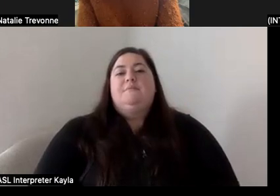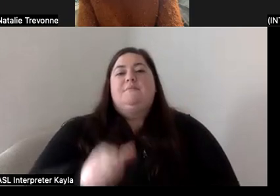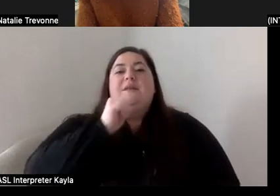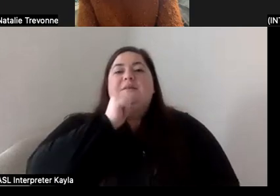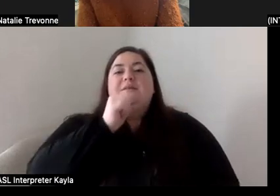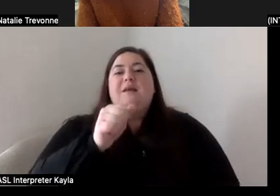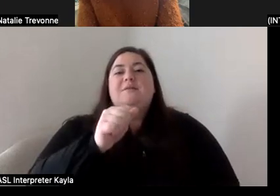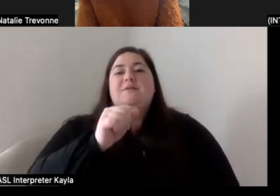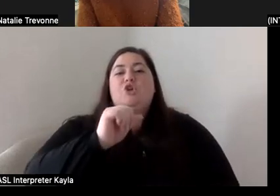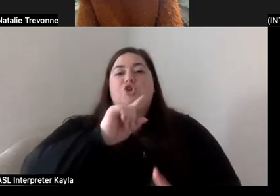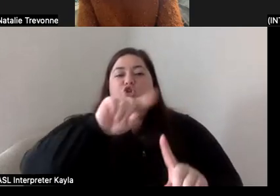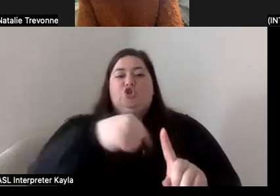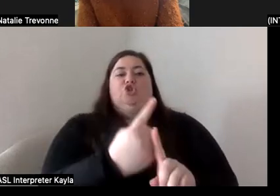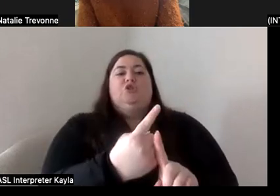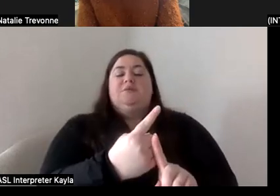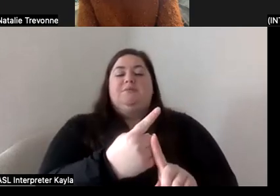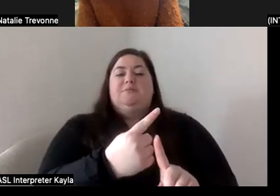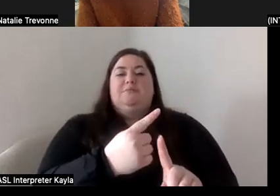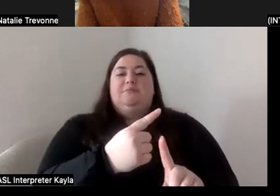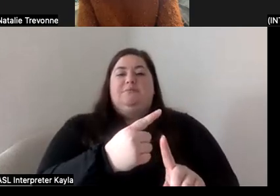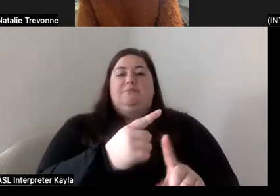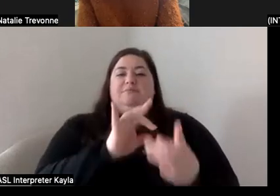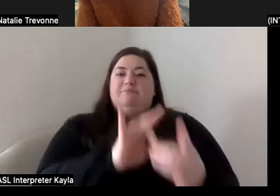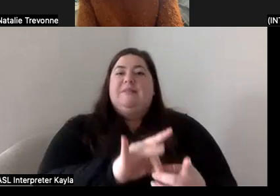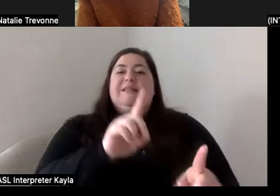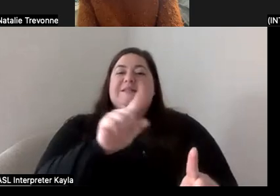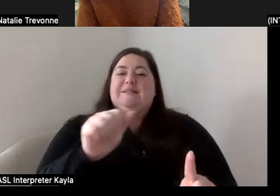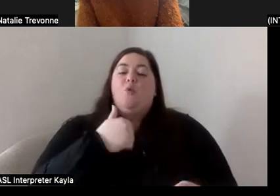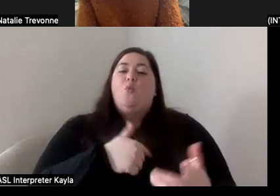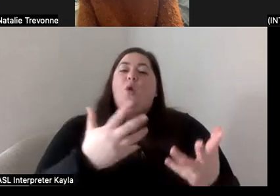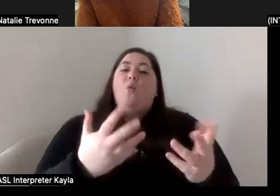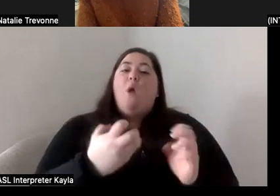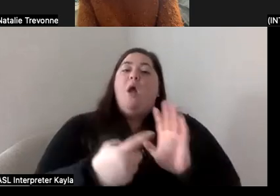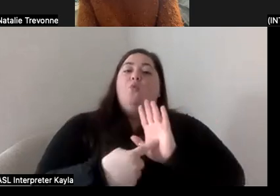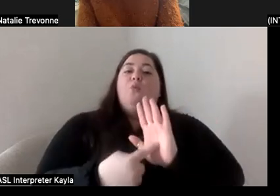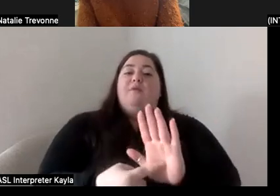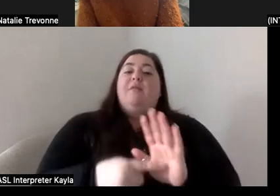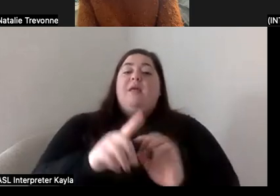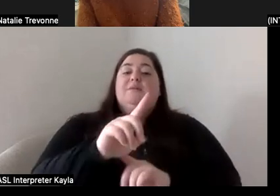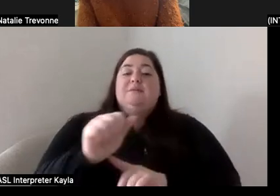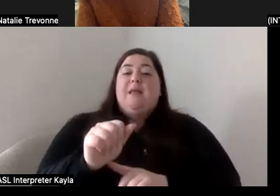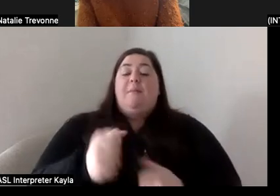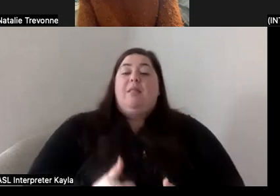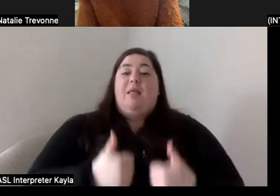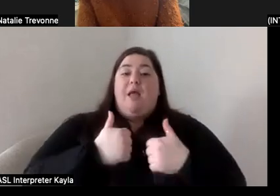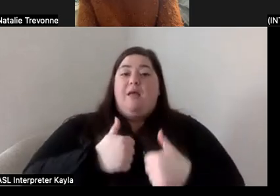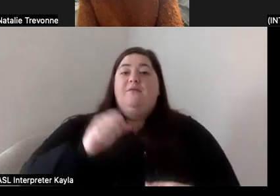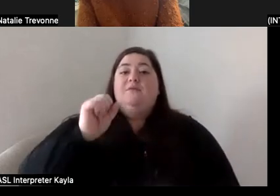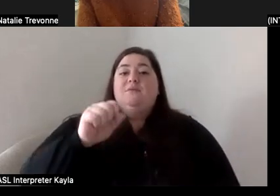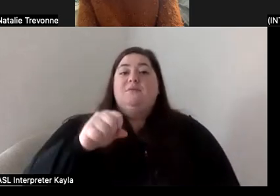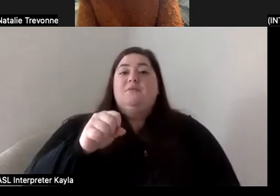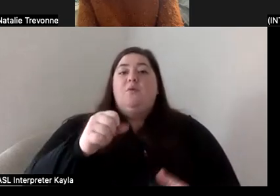disability. We're just saying, like, we want it to reflect disabled lives. So whatever